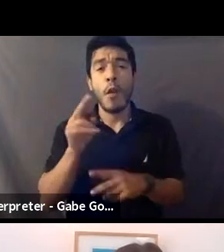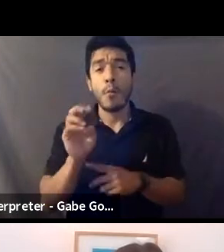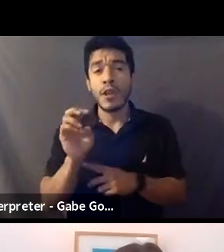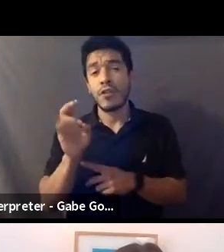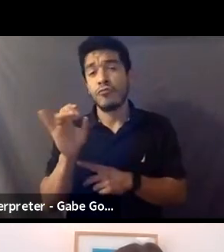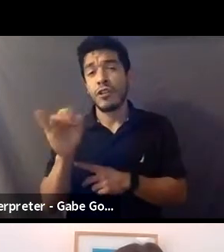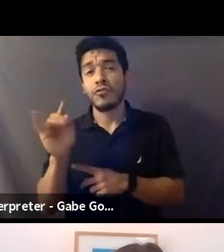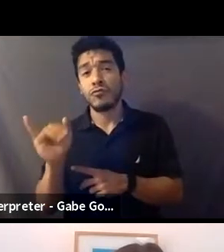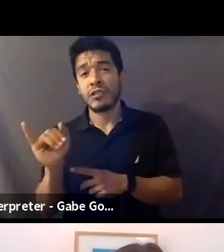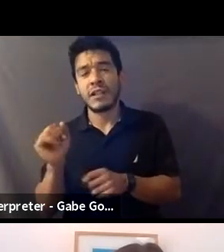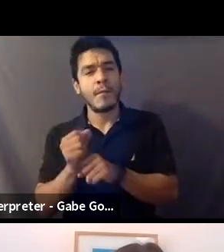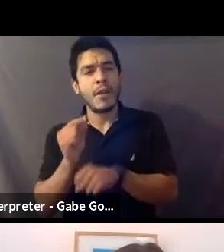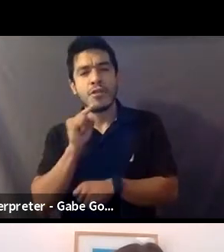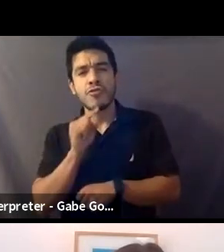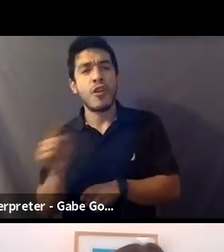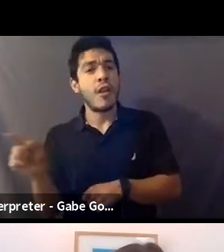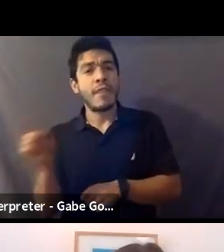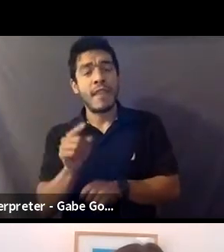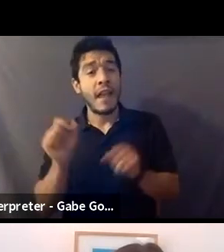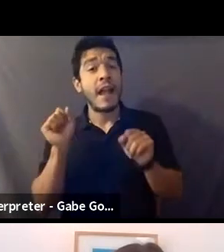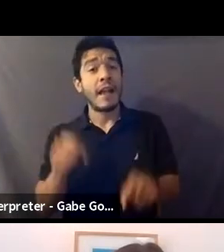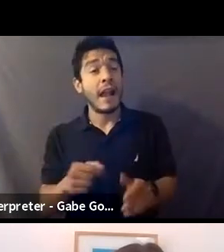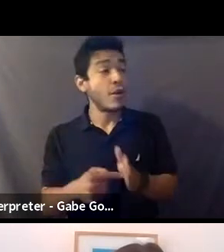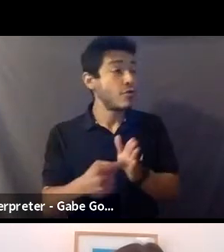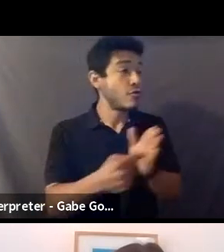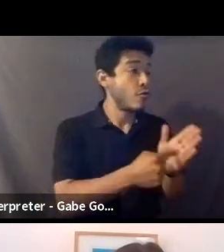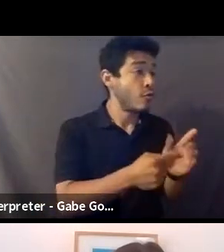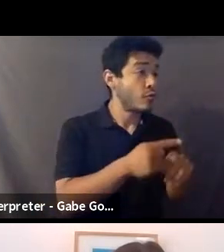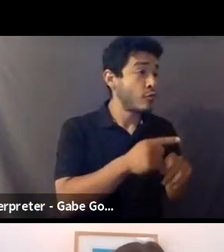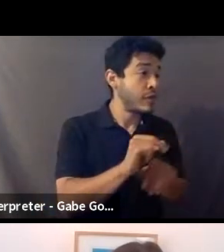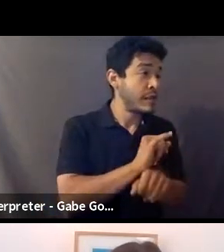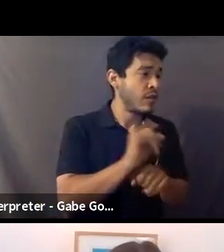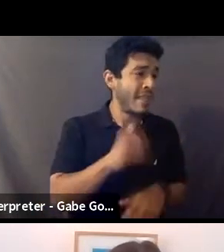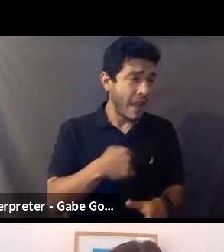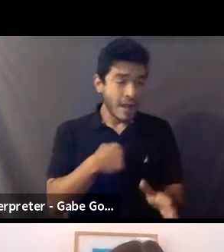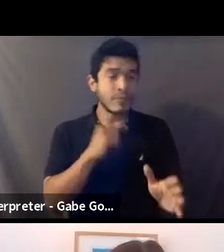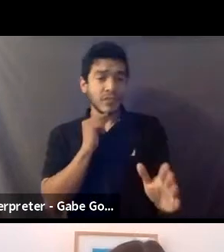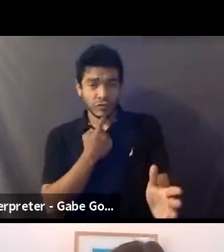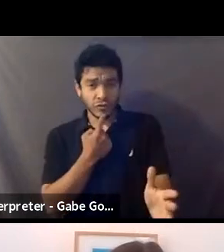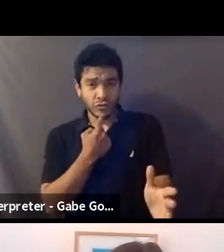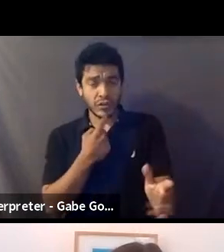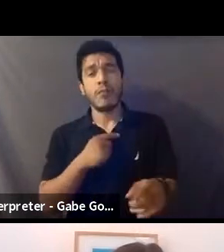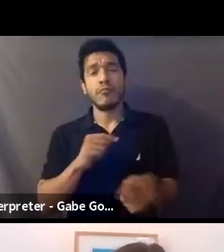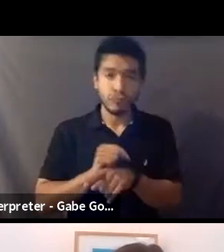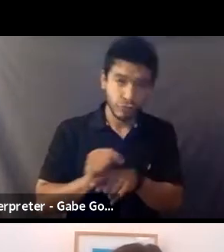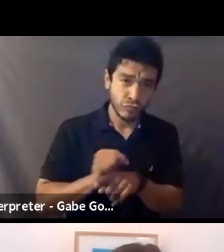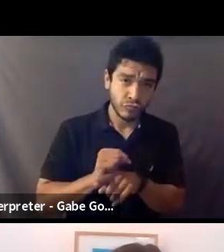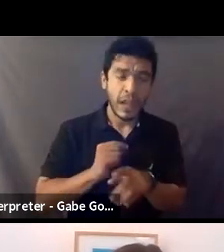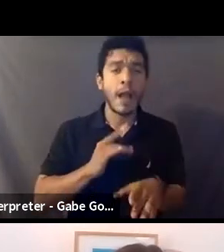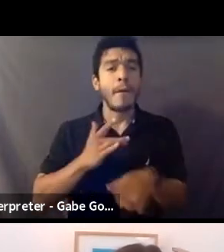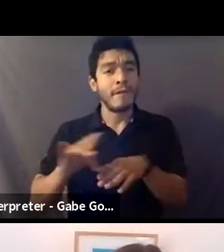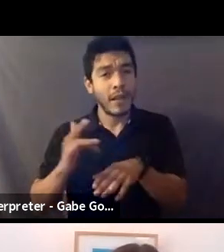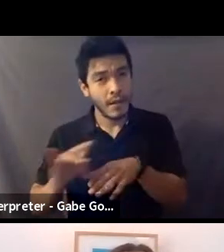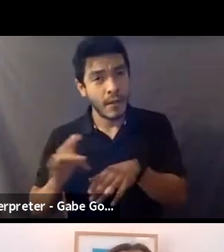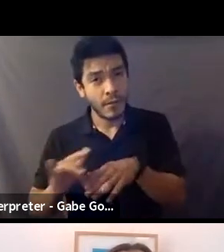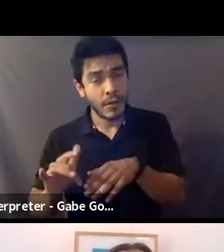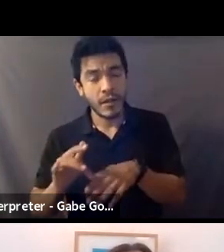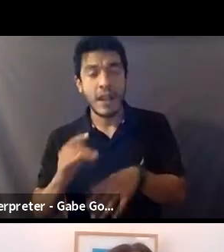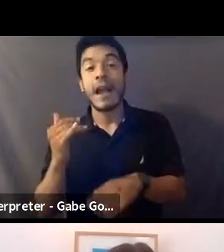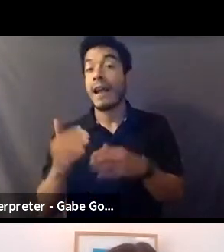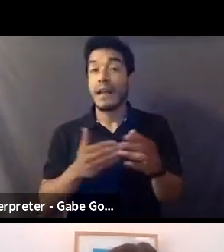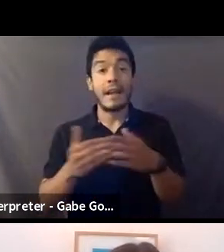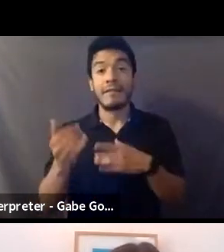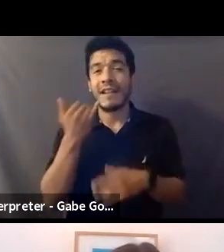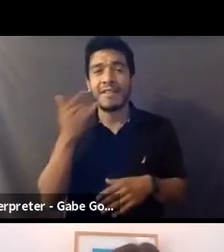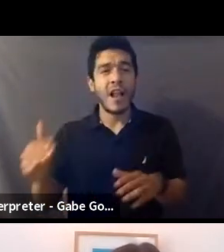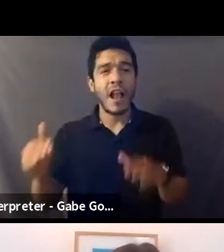they too are able to signal to the industry that they're serious, that they're trained, that they're available, even if they haven't